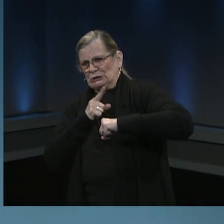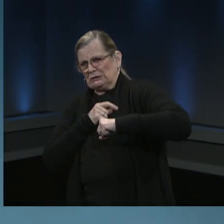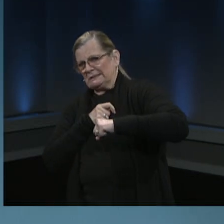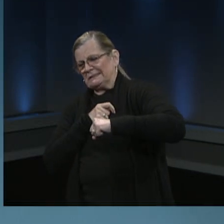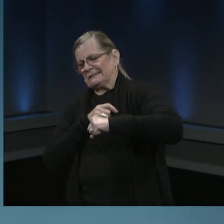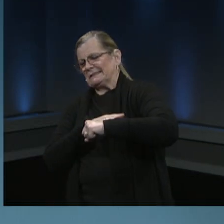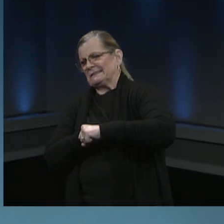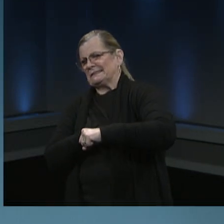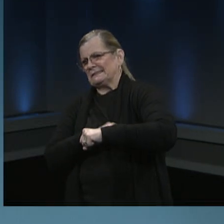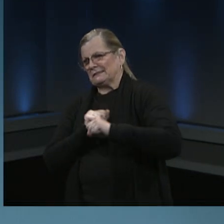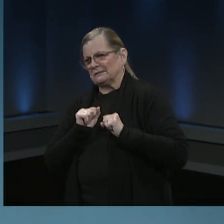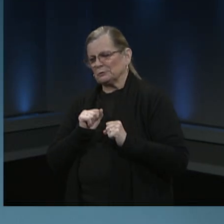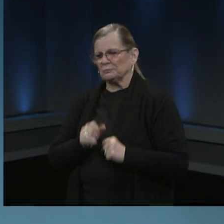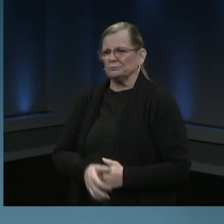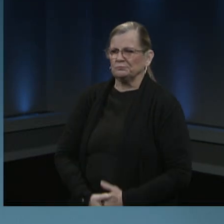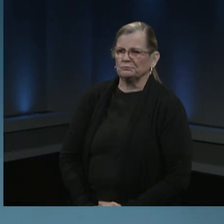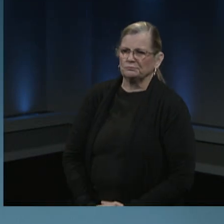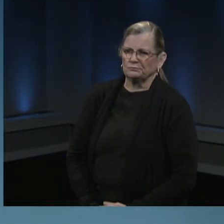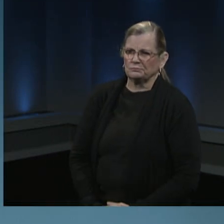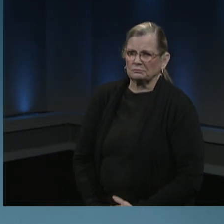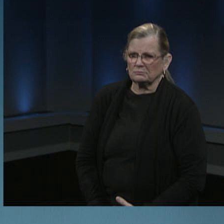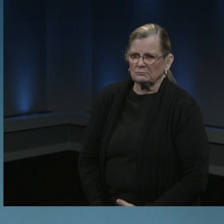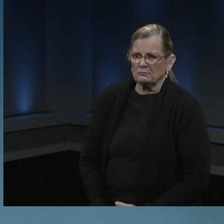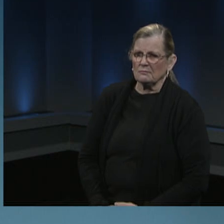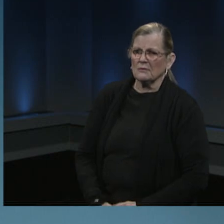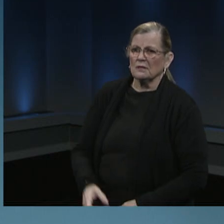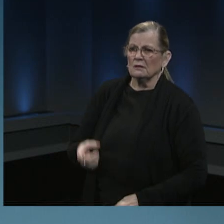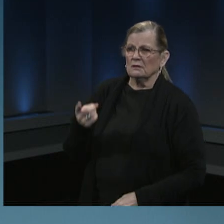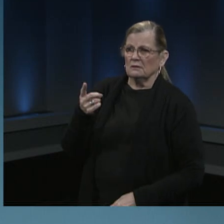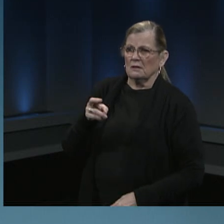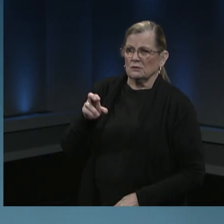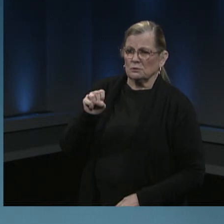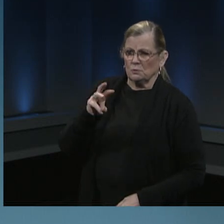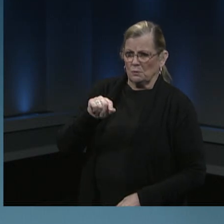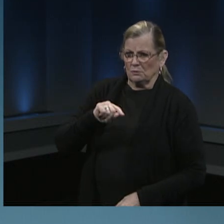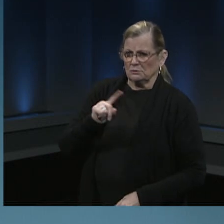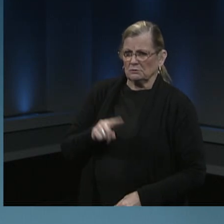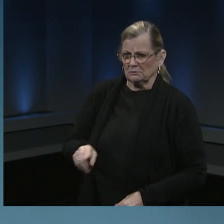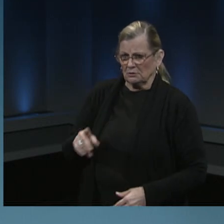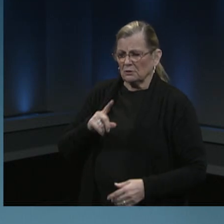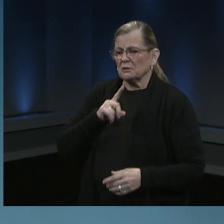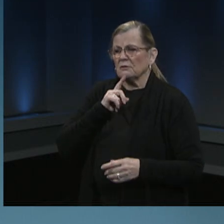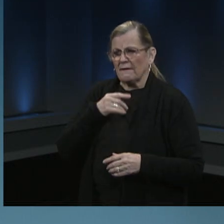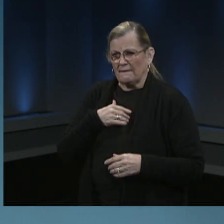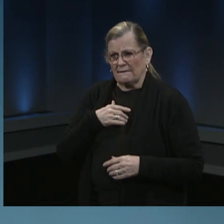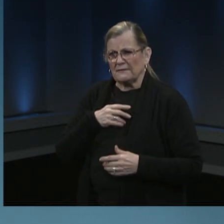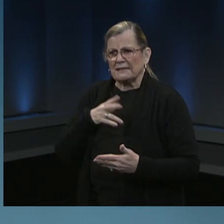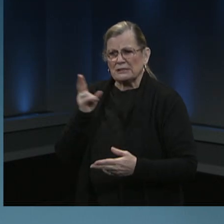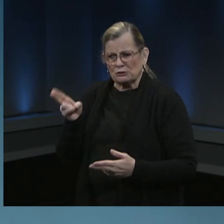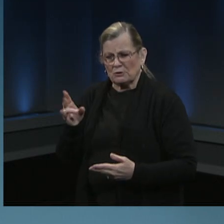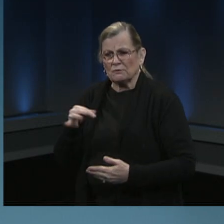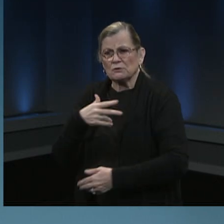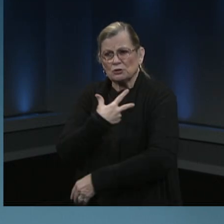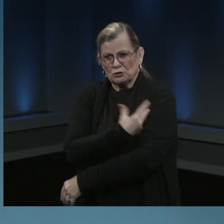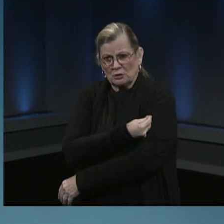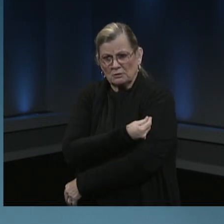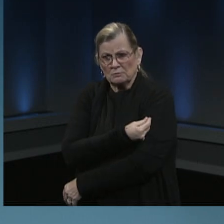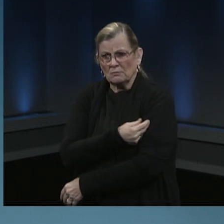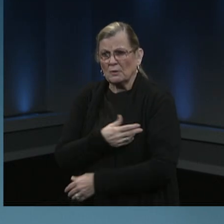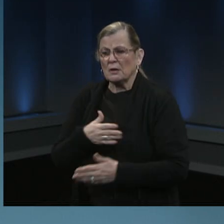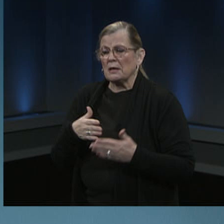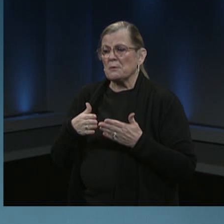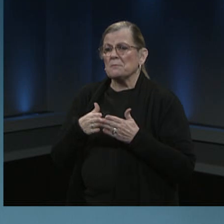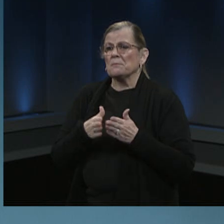So regarding vaccine safety among these different groups, although the publicly available FDA